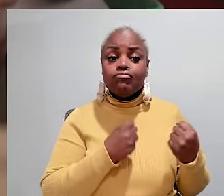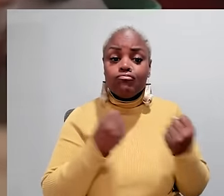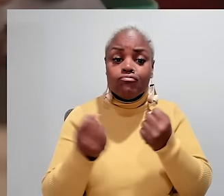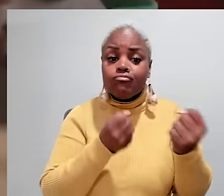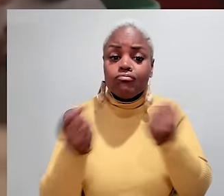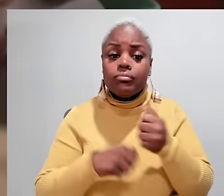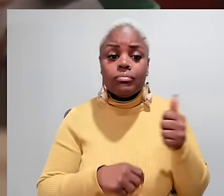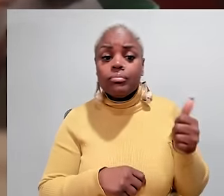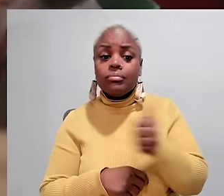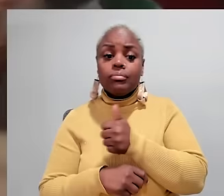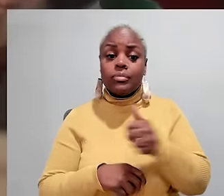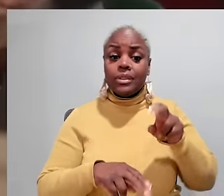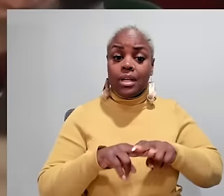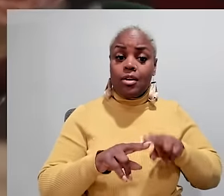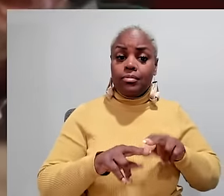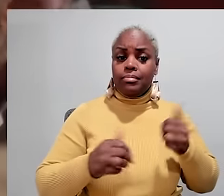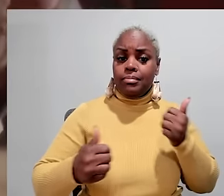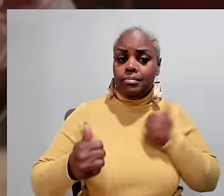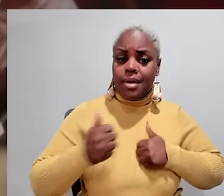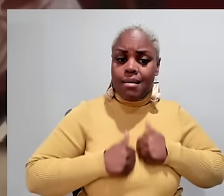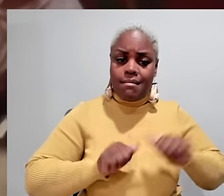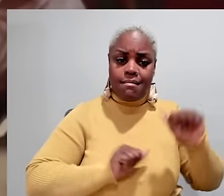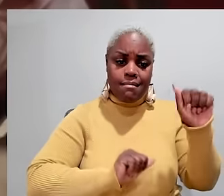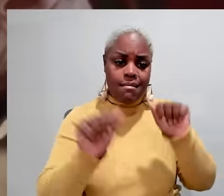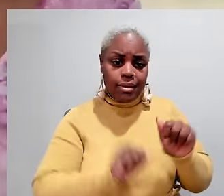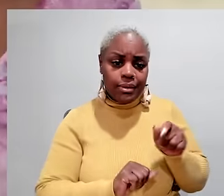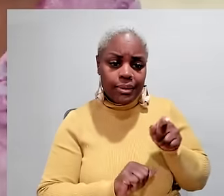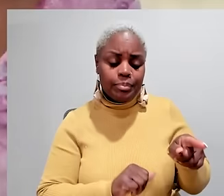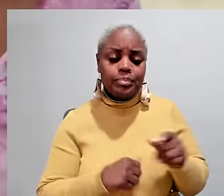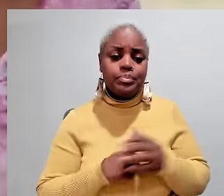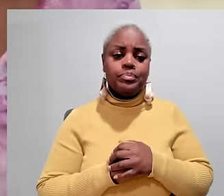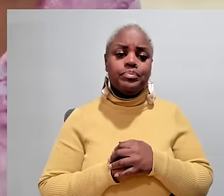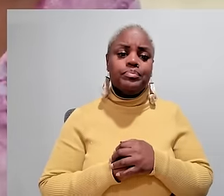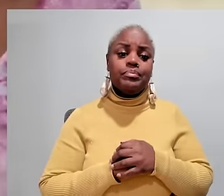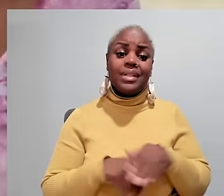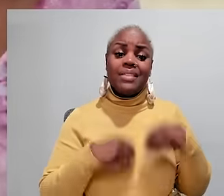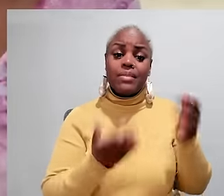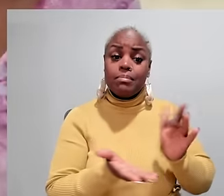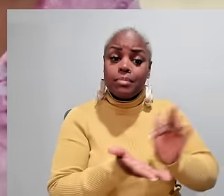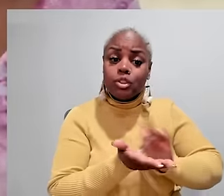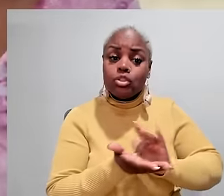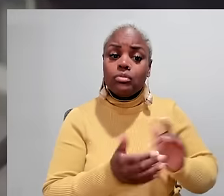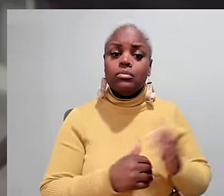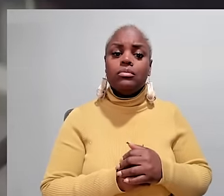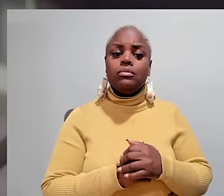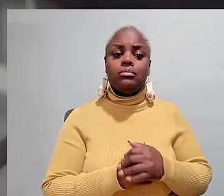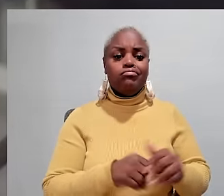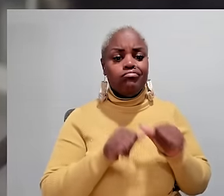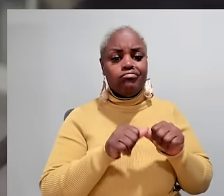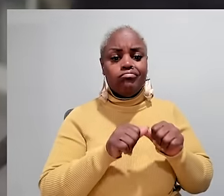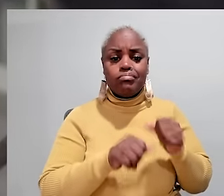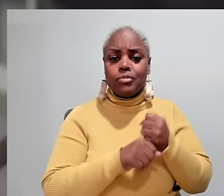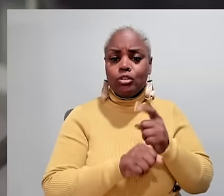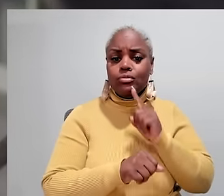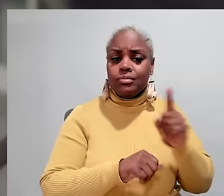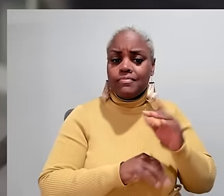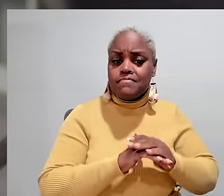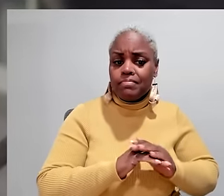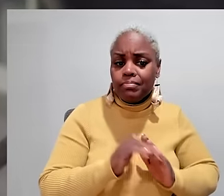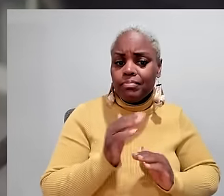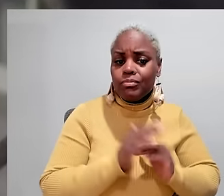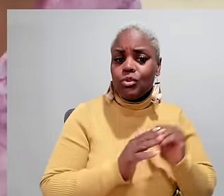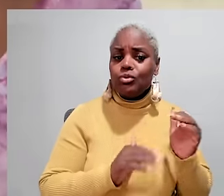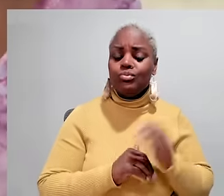Maripa Louisiana home feeding him transporting him back and forth out of his chair bathing him